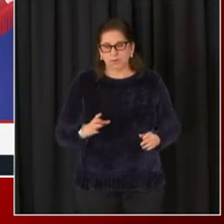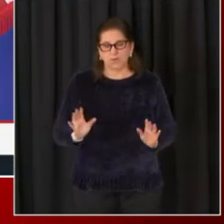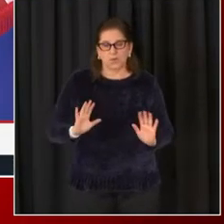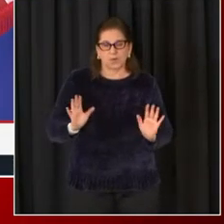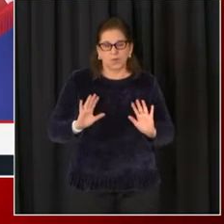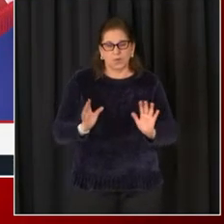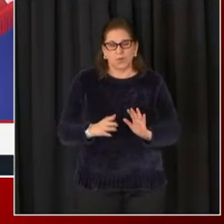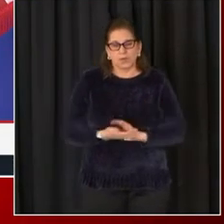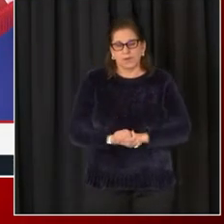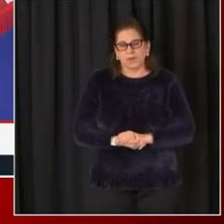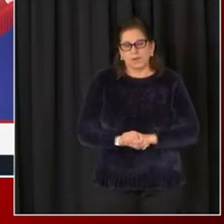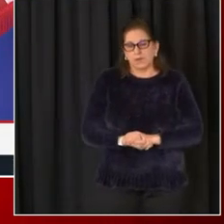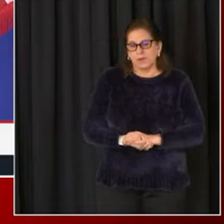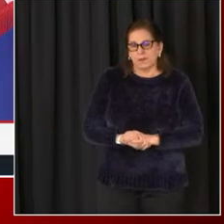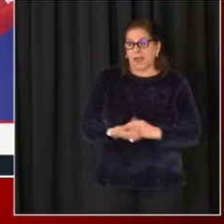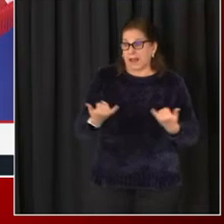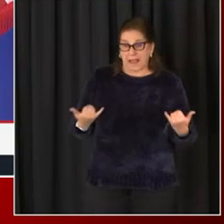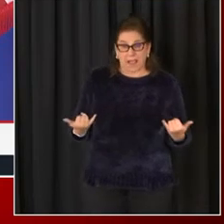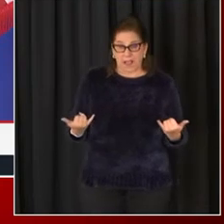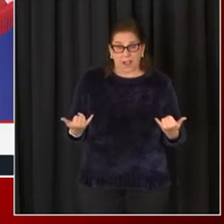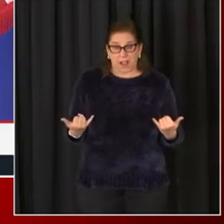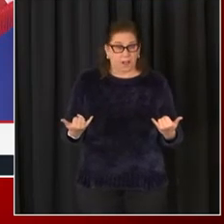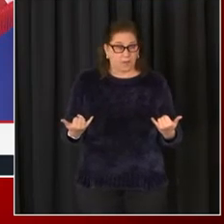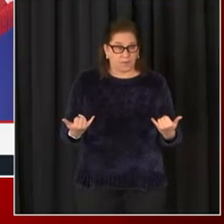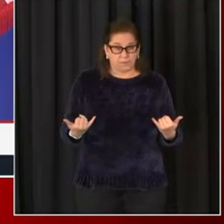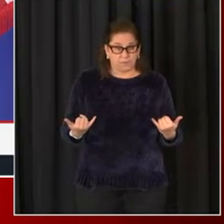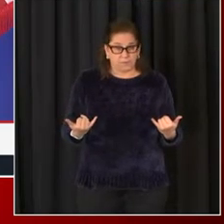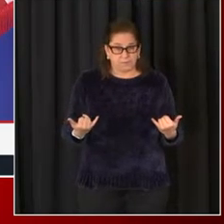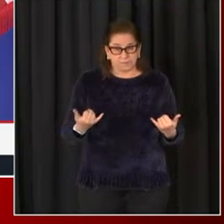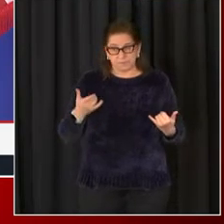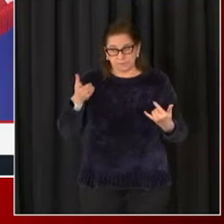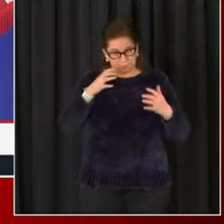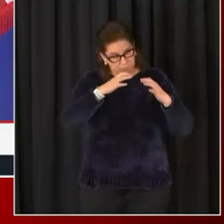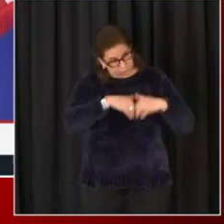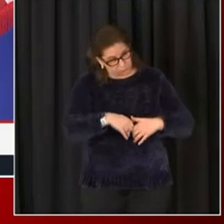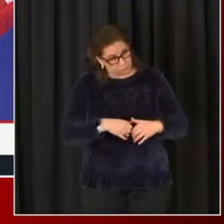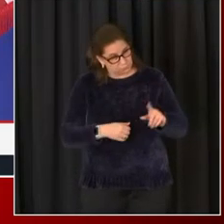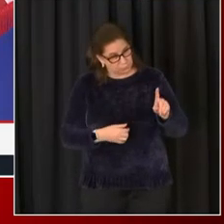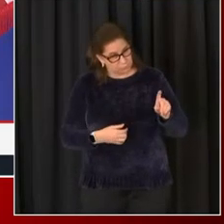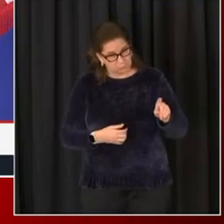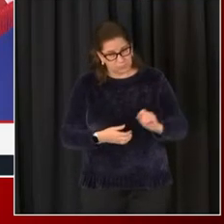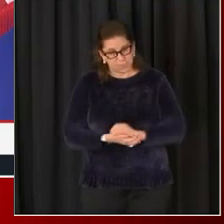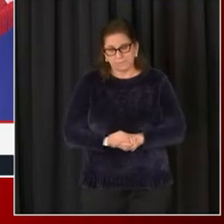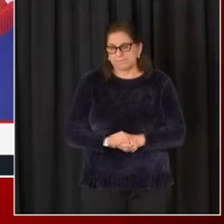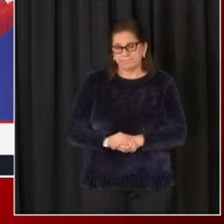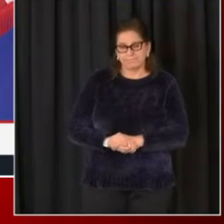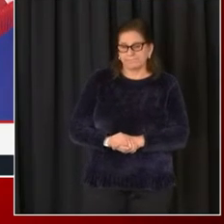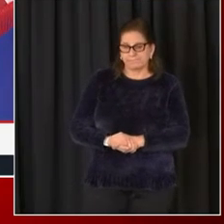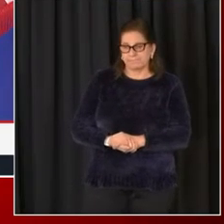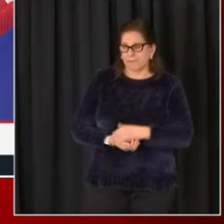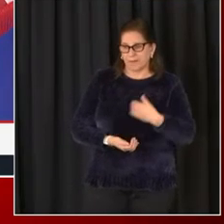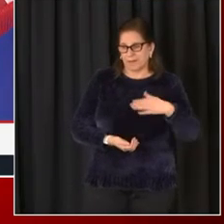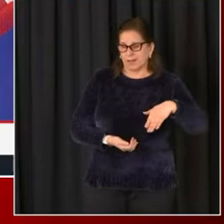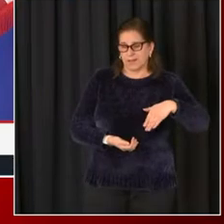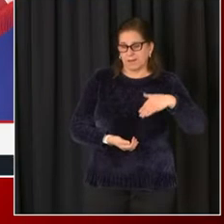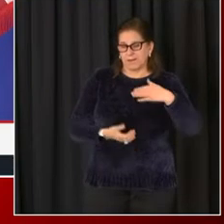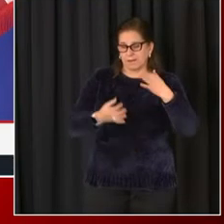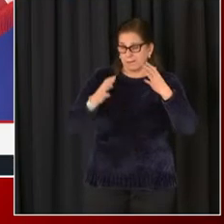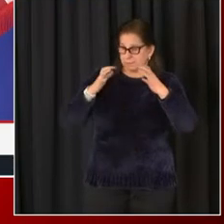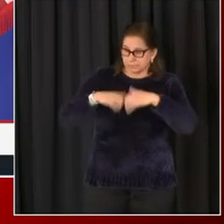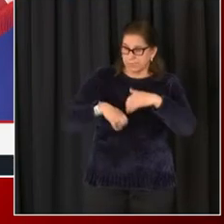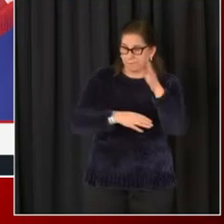won't be accessible to the public anytime before it comes down. I guess I want to get clarification. I don't know if they started to take it down today